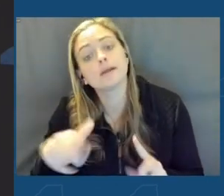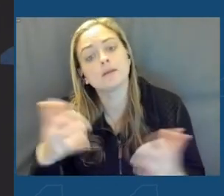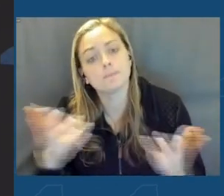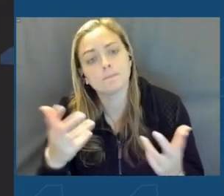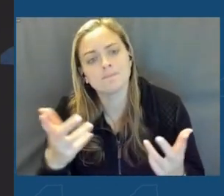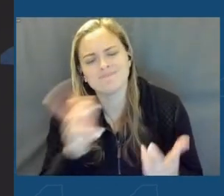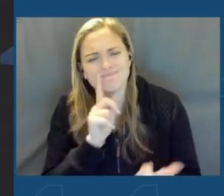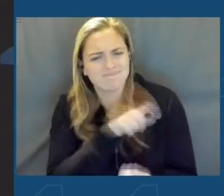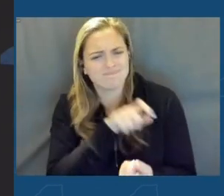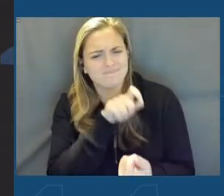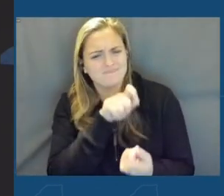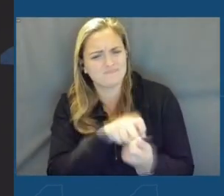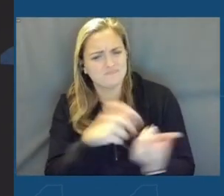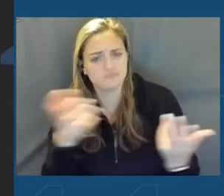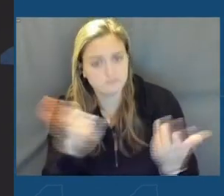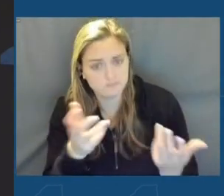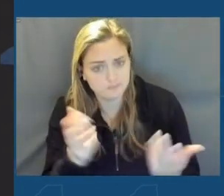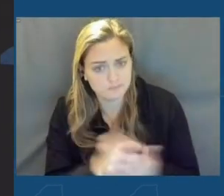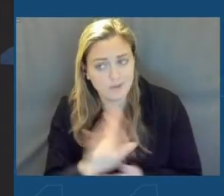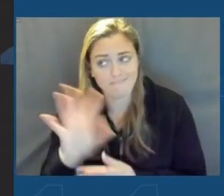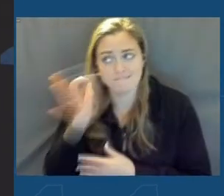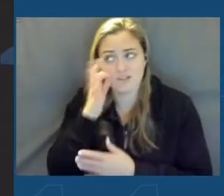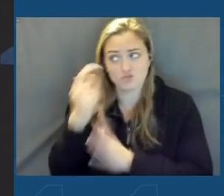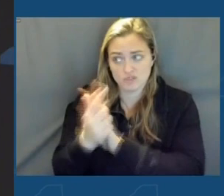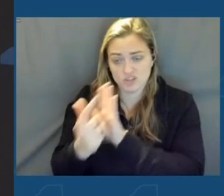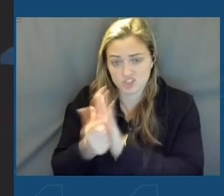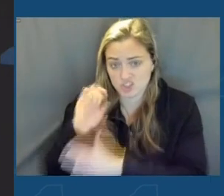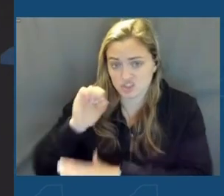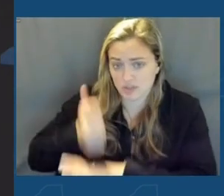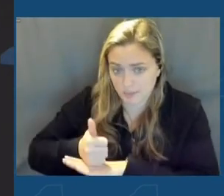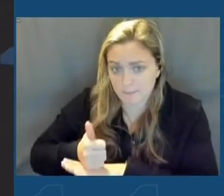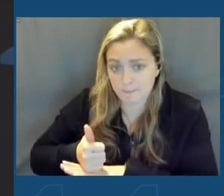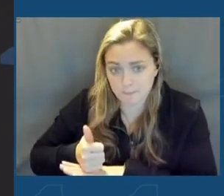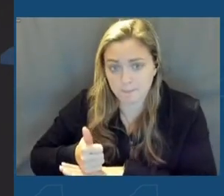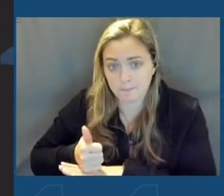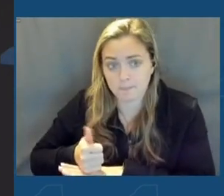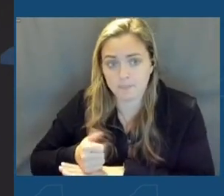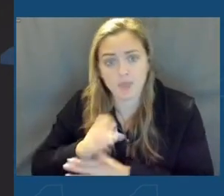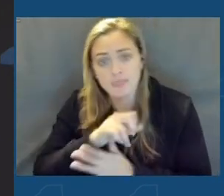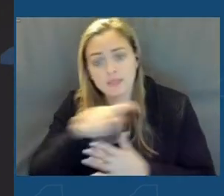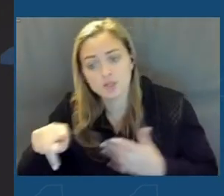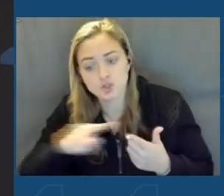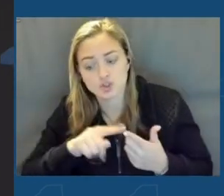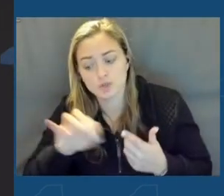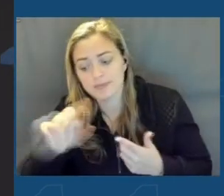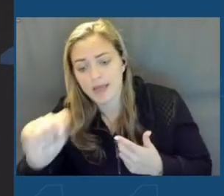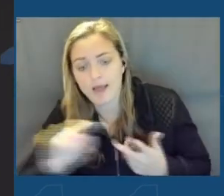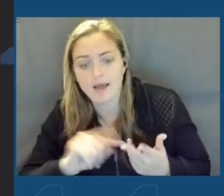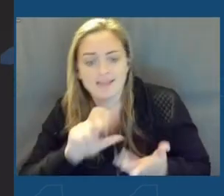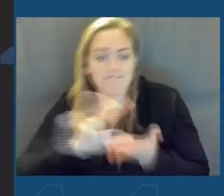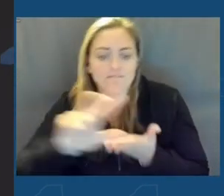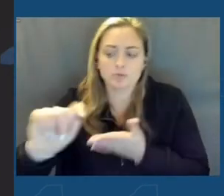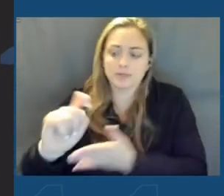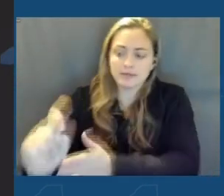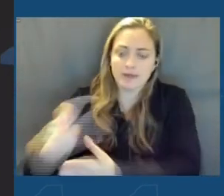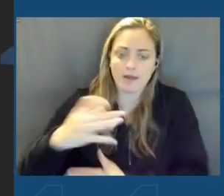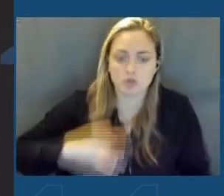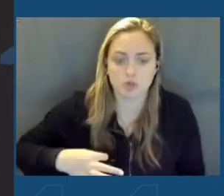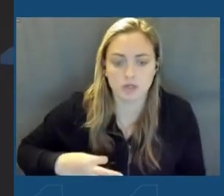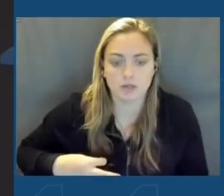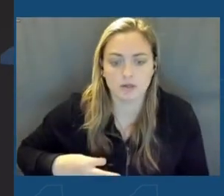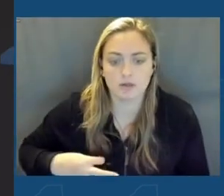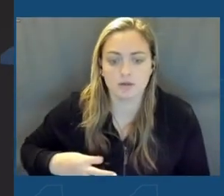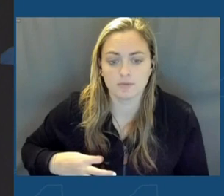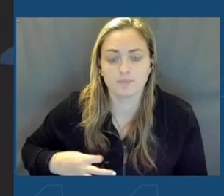very specifically, federal legislation with the CHIPS Act and with the investment tax credit. And I can